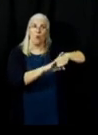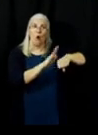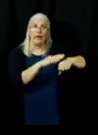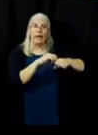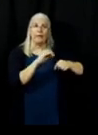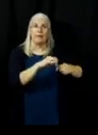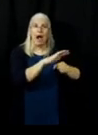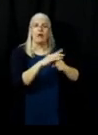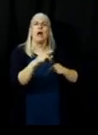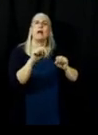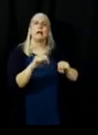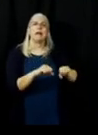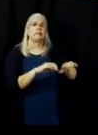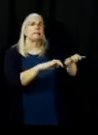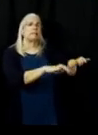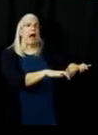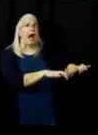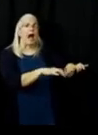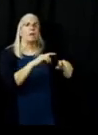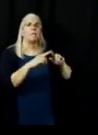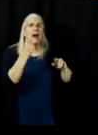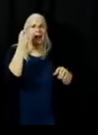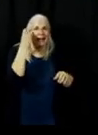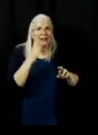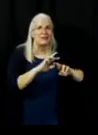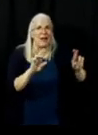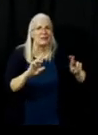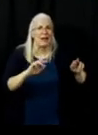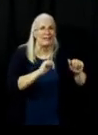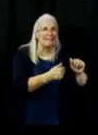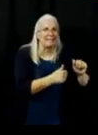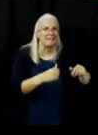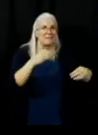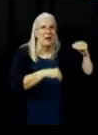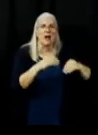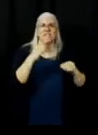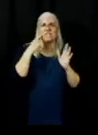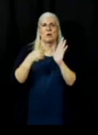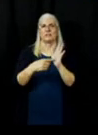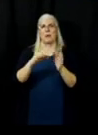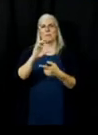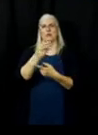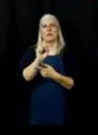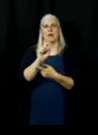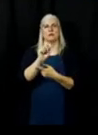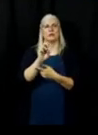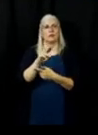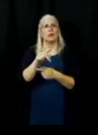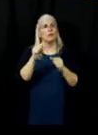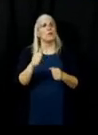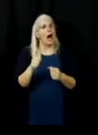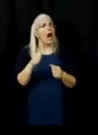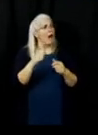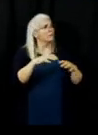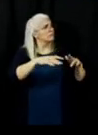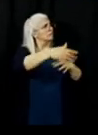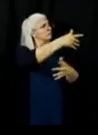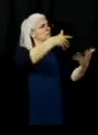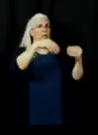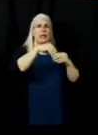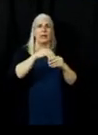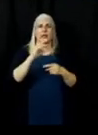received the warning Chester is an example that you can move freely around the town of Chester there is no restrictions